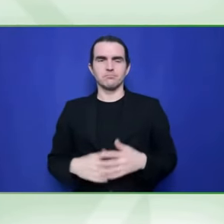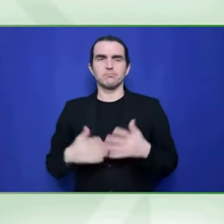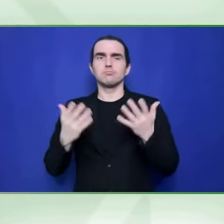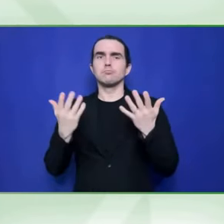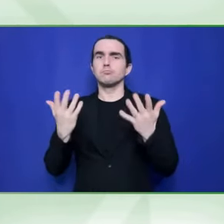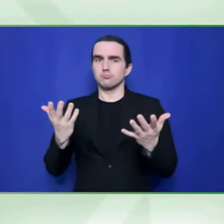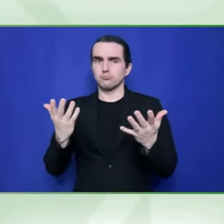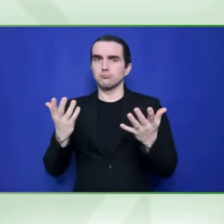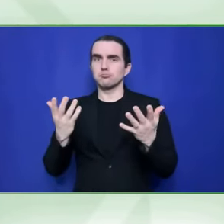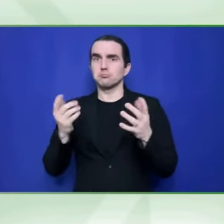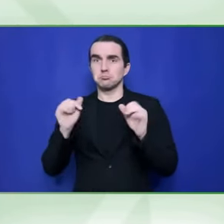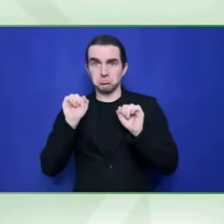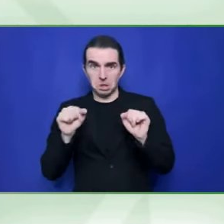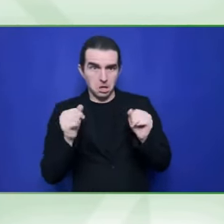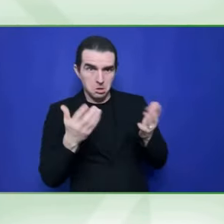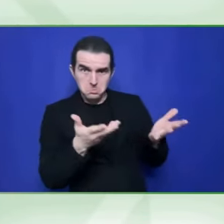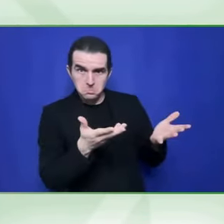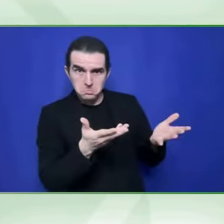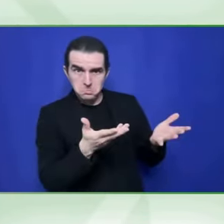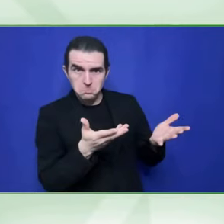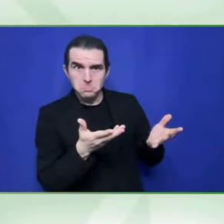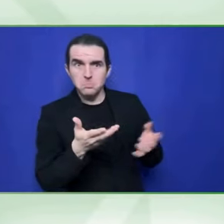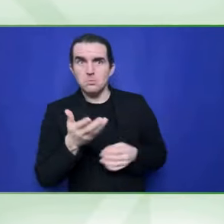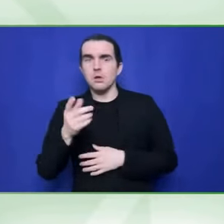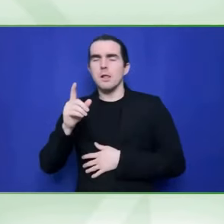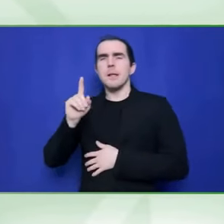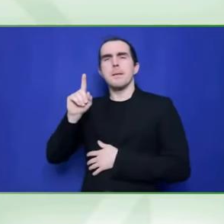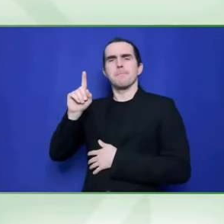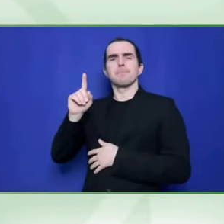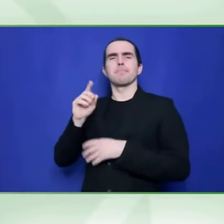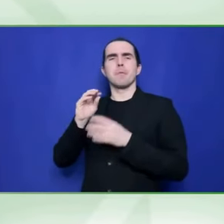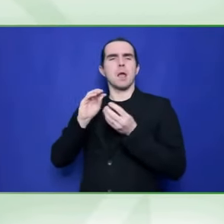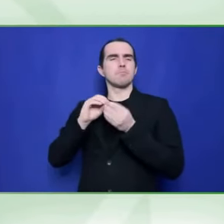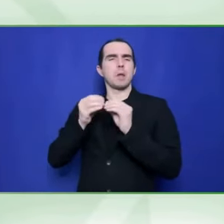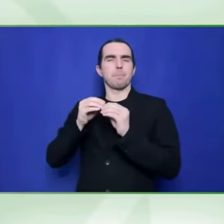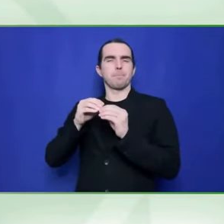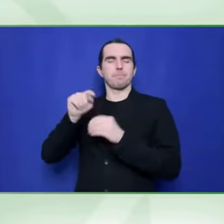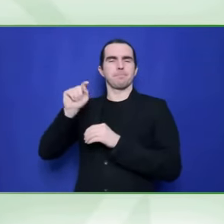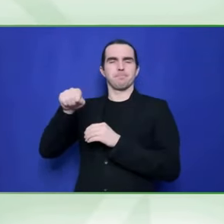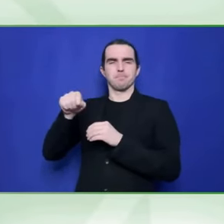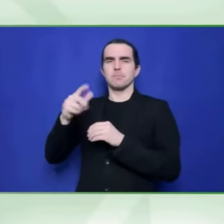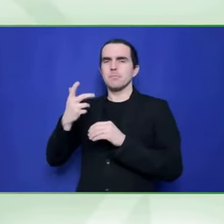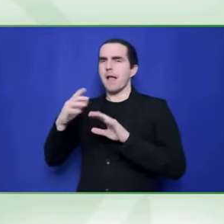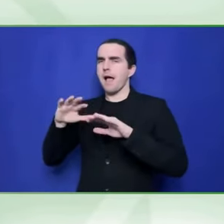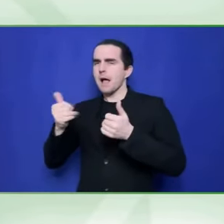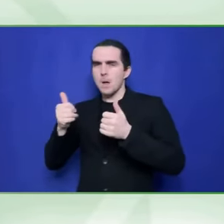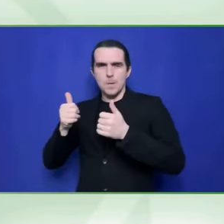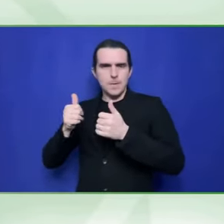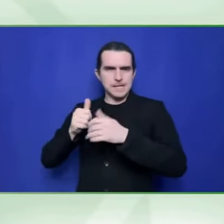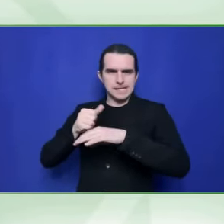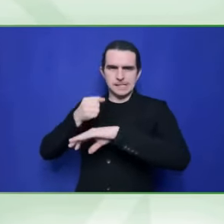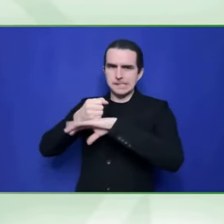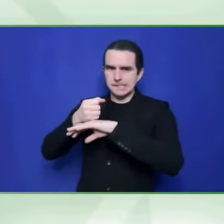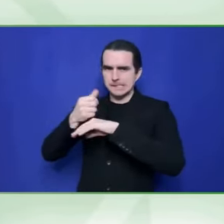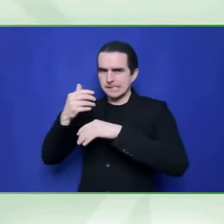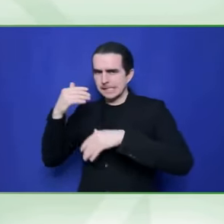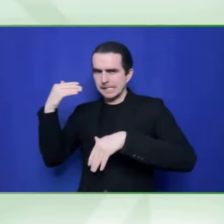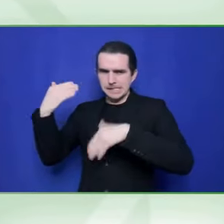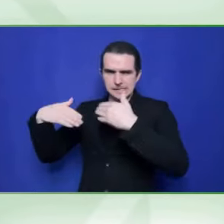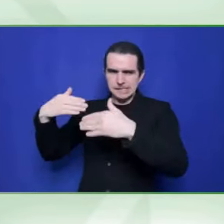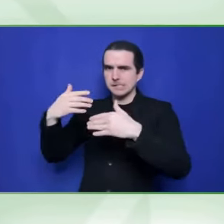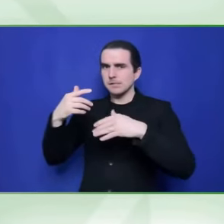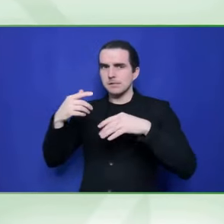valuable 500 companies. And I do that think that's where you see, you know, cross-sectoral change or the systemic change.